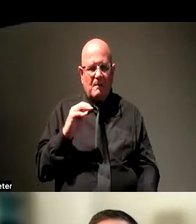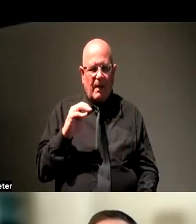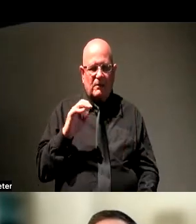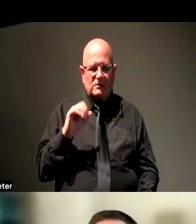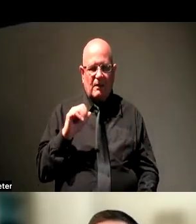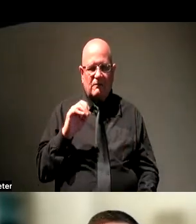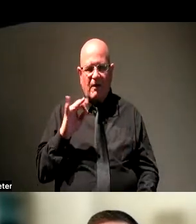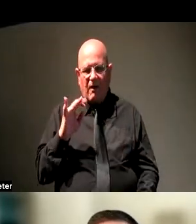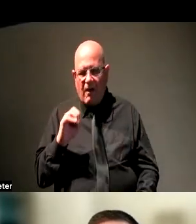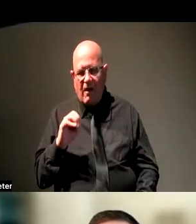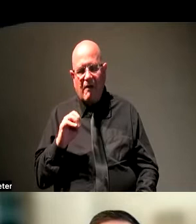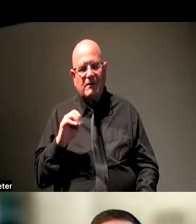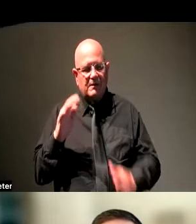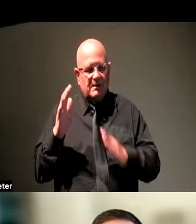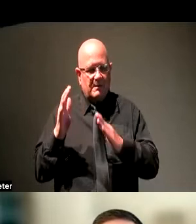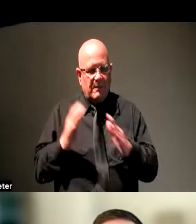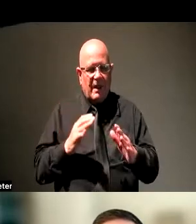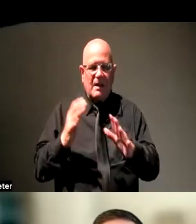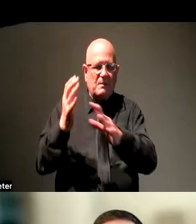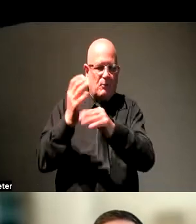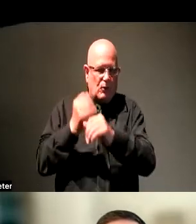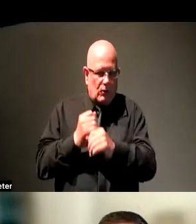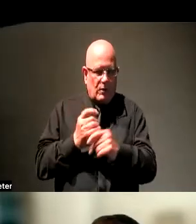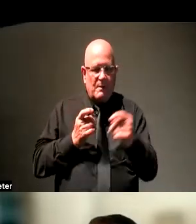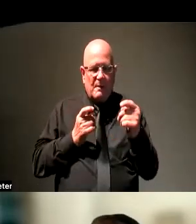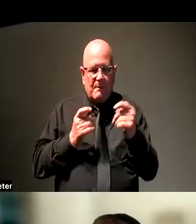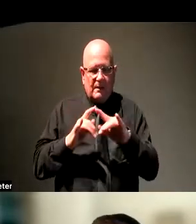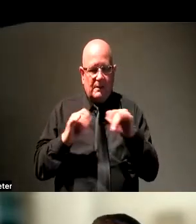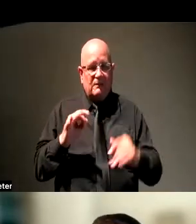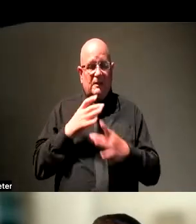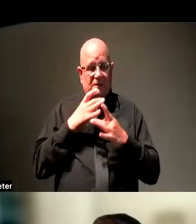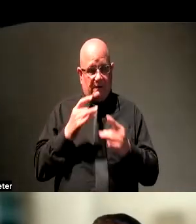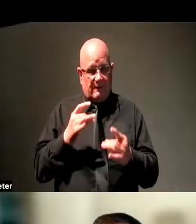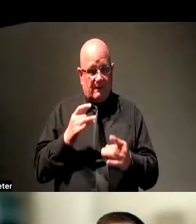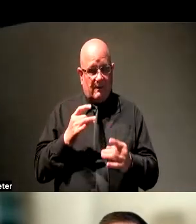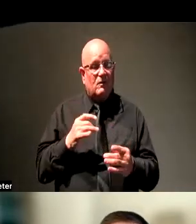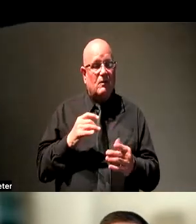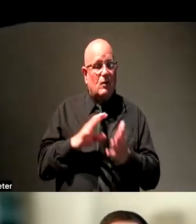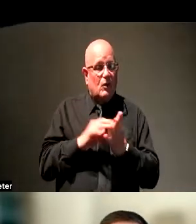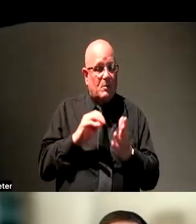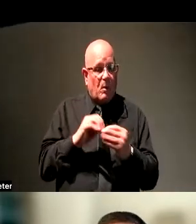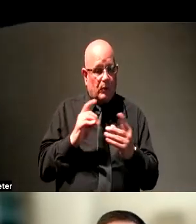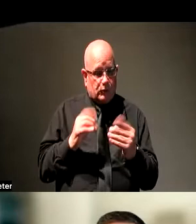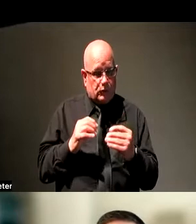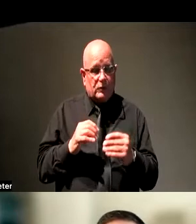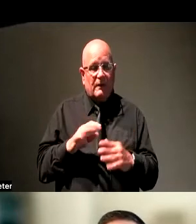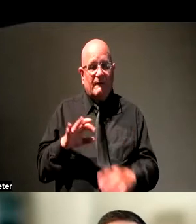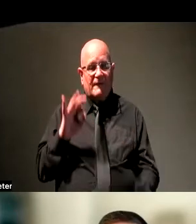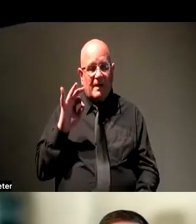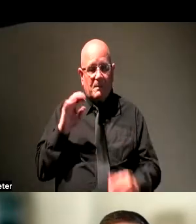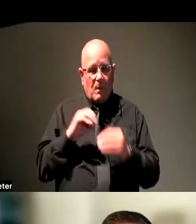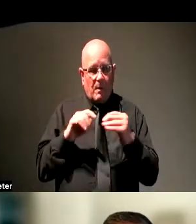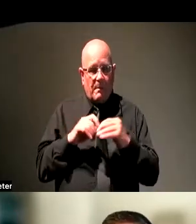planning and procurement and acquisition and so on and so forth. If you're interested in finding out more about what we do or really just finding out more about